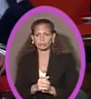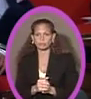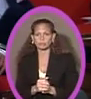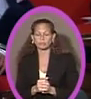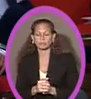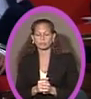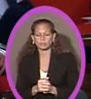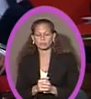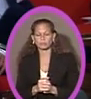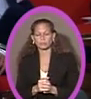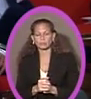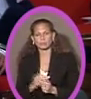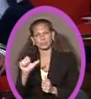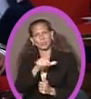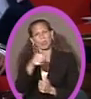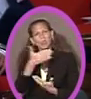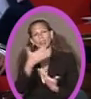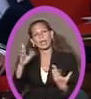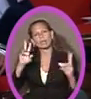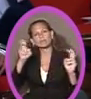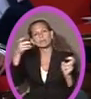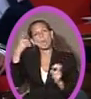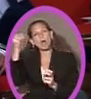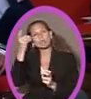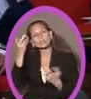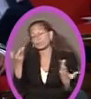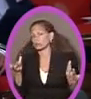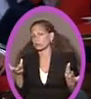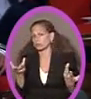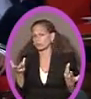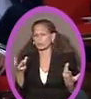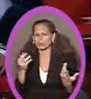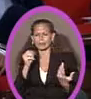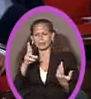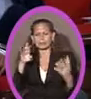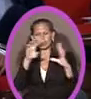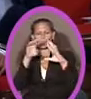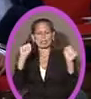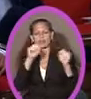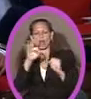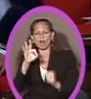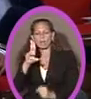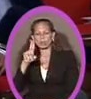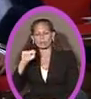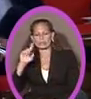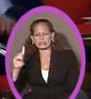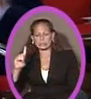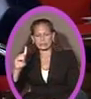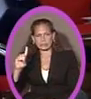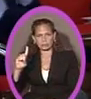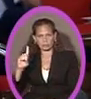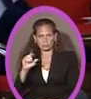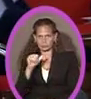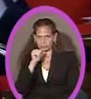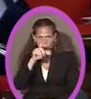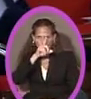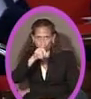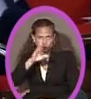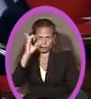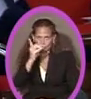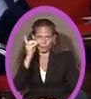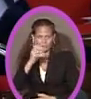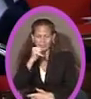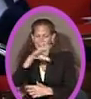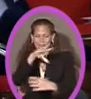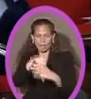The other thing is democracy, Mr. President of UTD, doesn't, true democracy doesn't